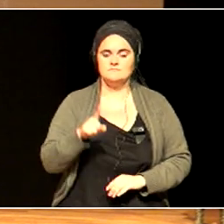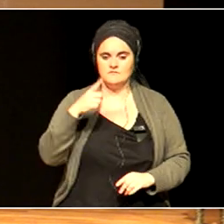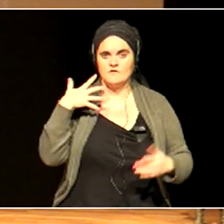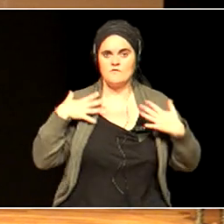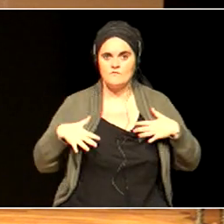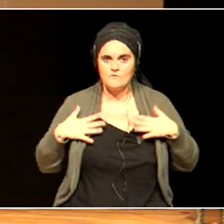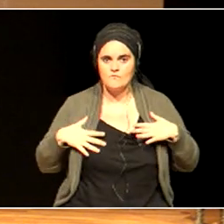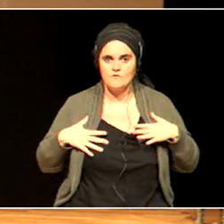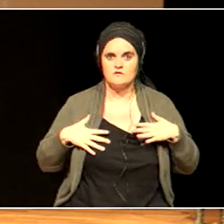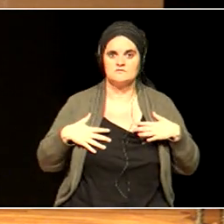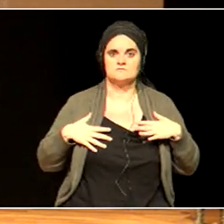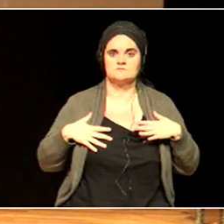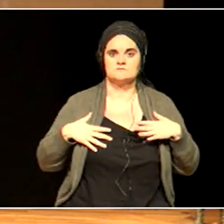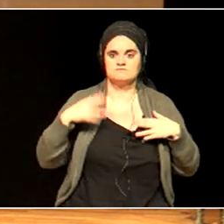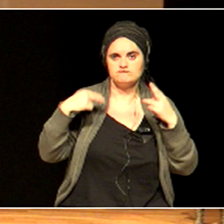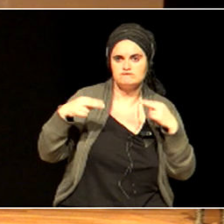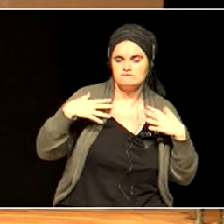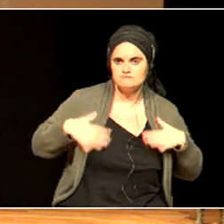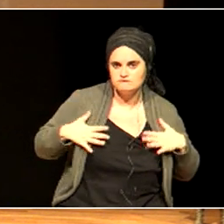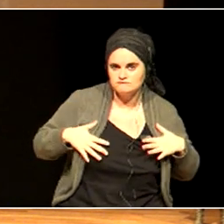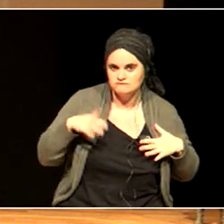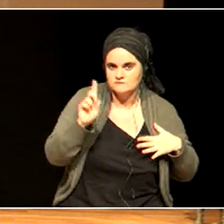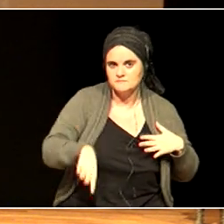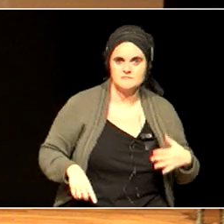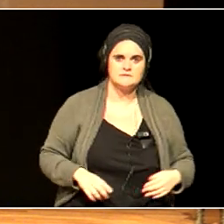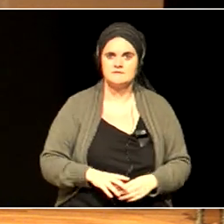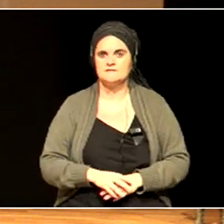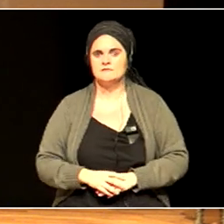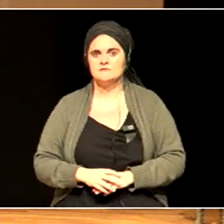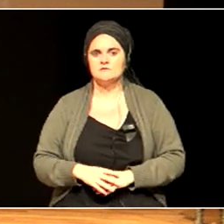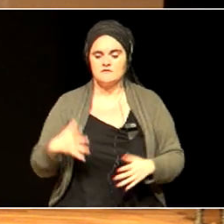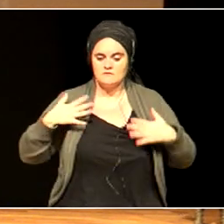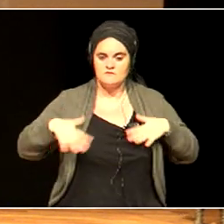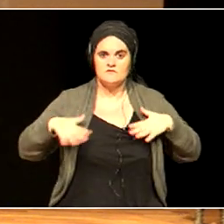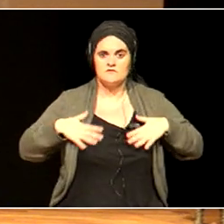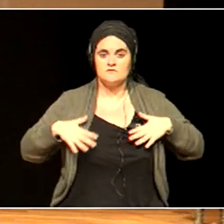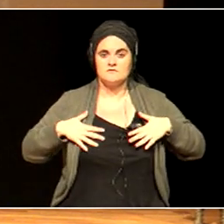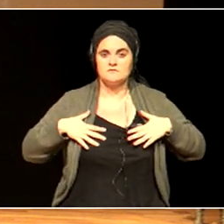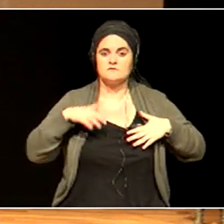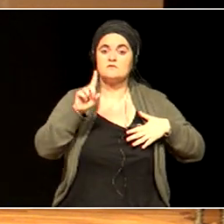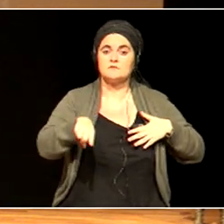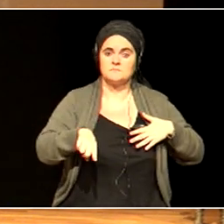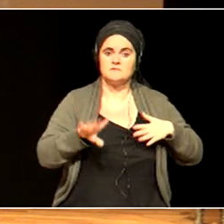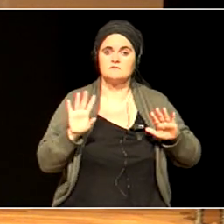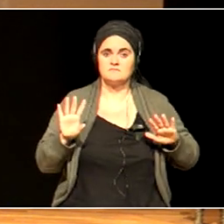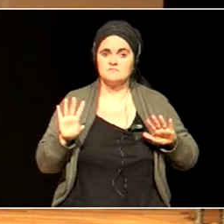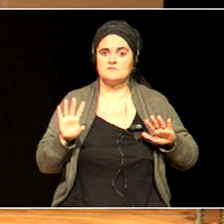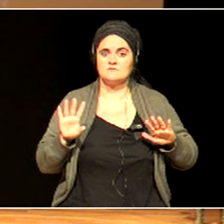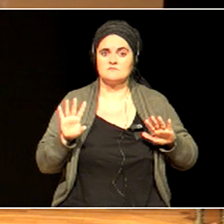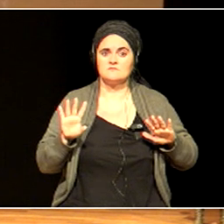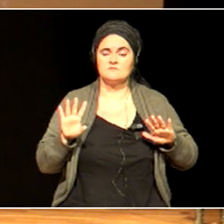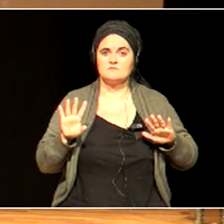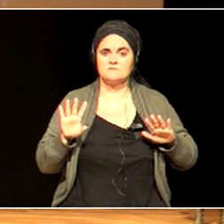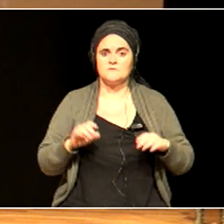I mean, clothing is body decoration as well as clothing. Housing and building,